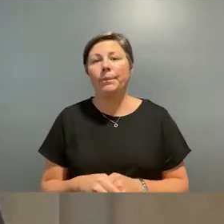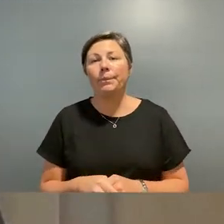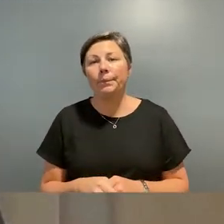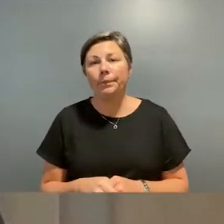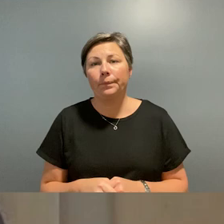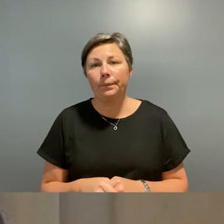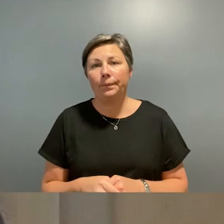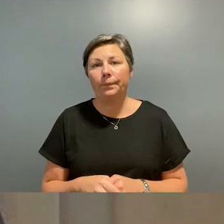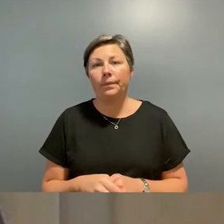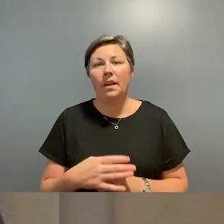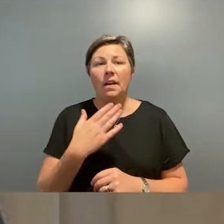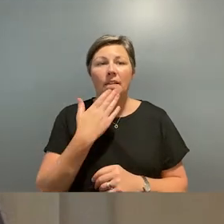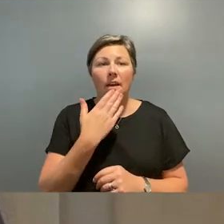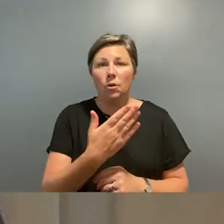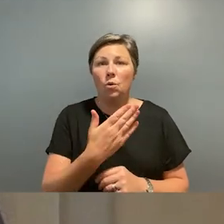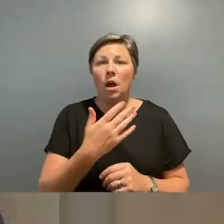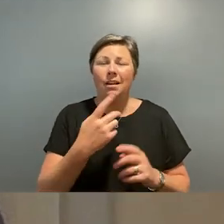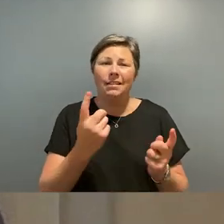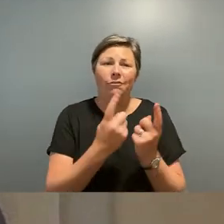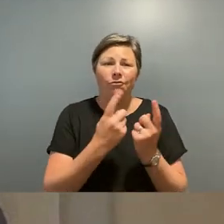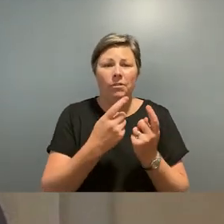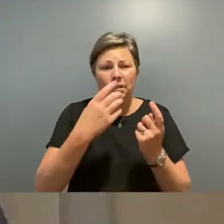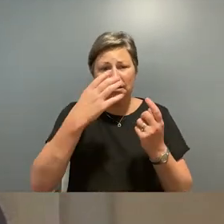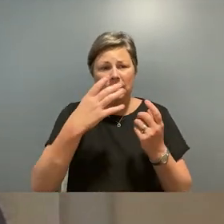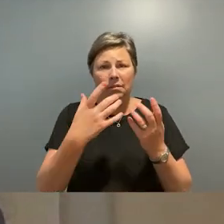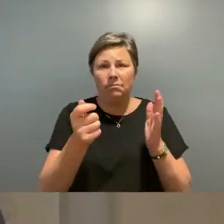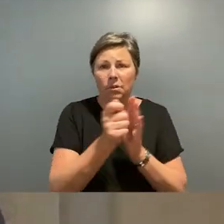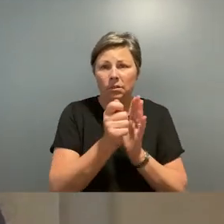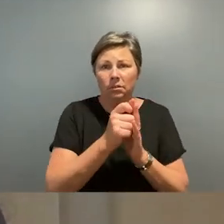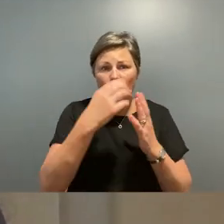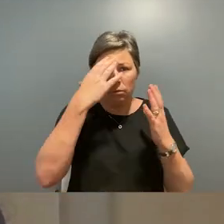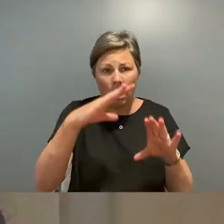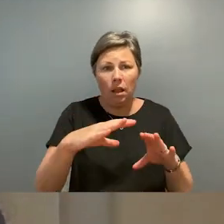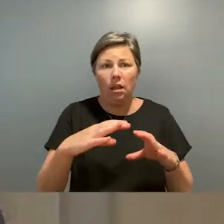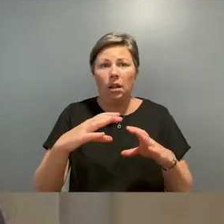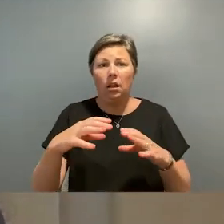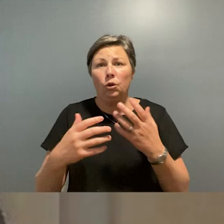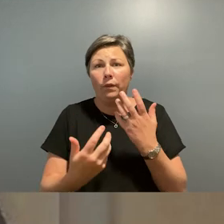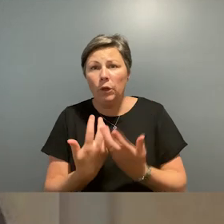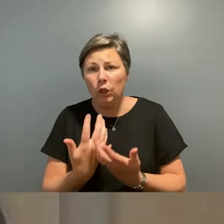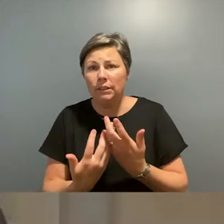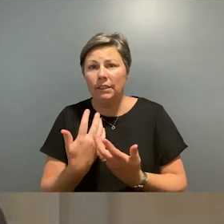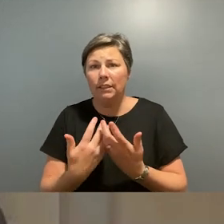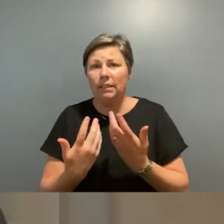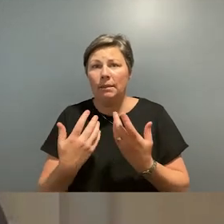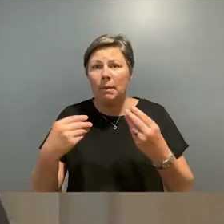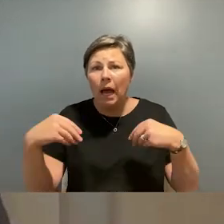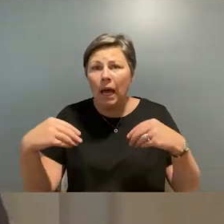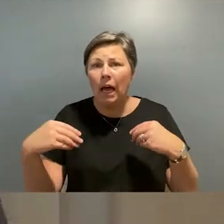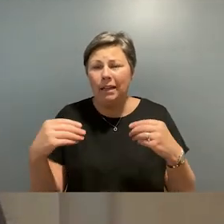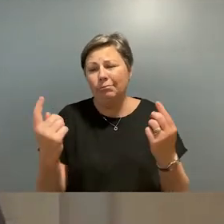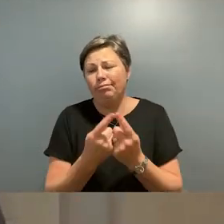commissioning partners our education partners our hotel partner our communication partners and our supporters